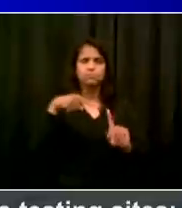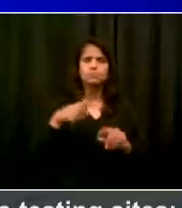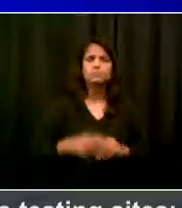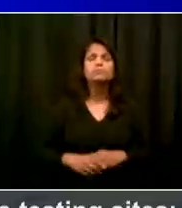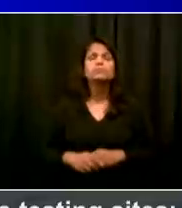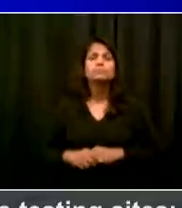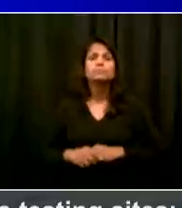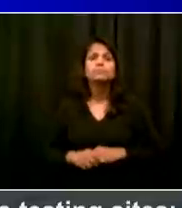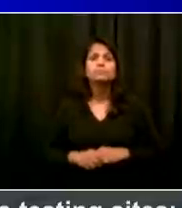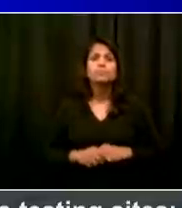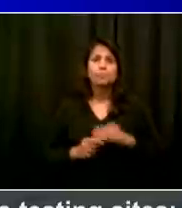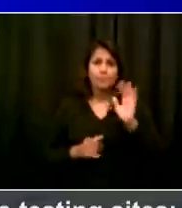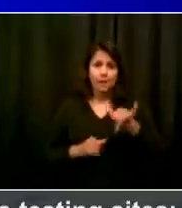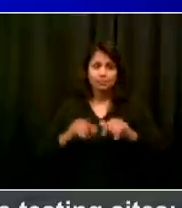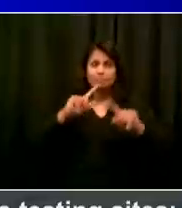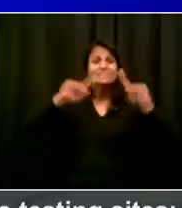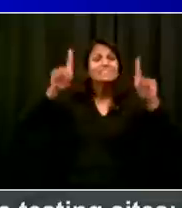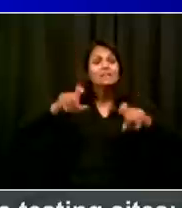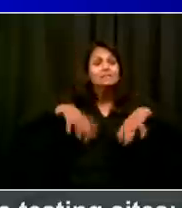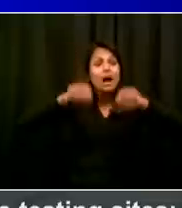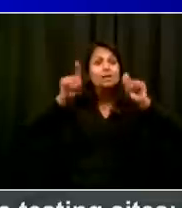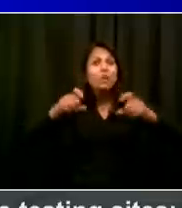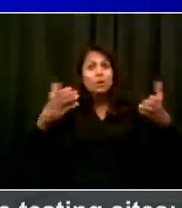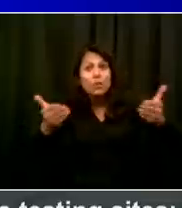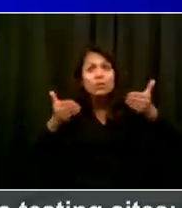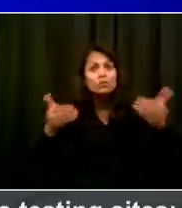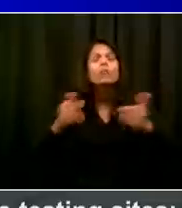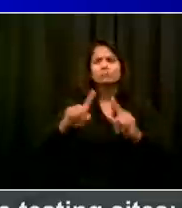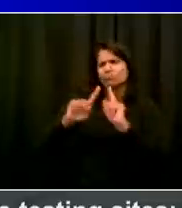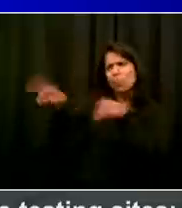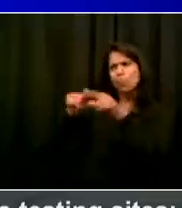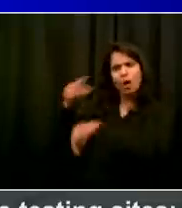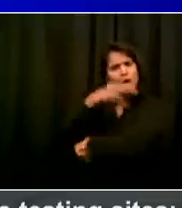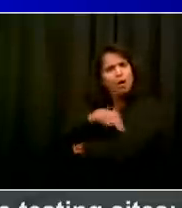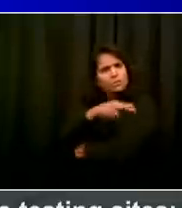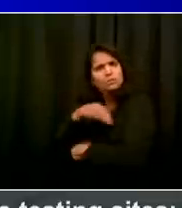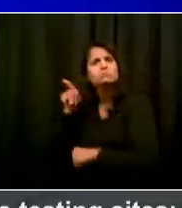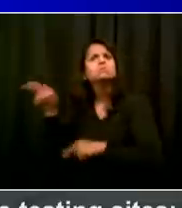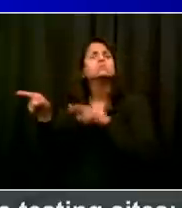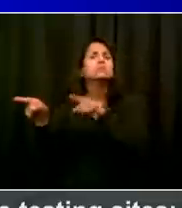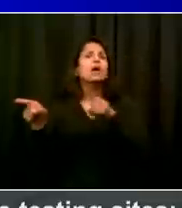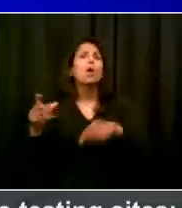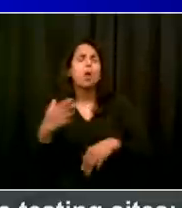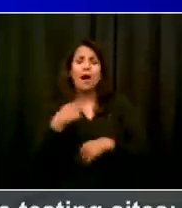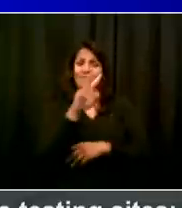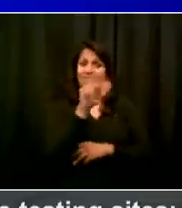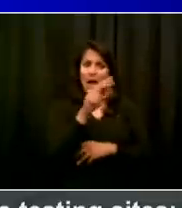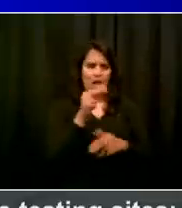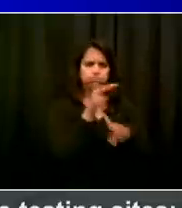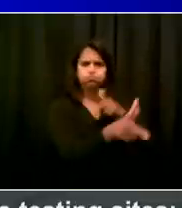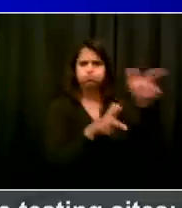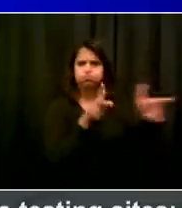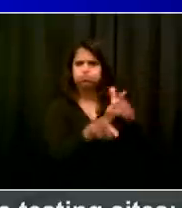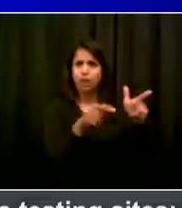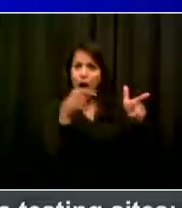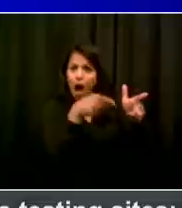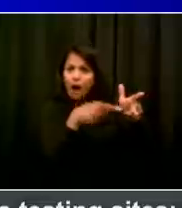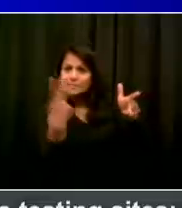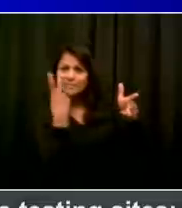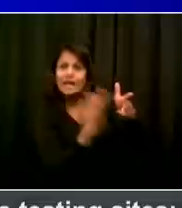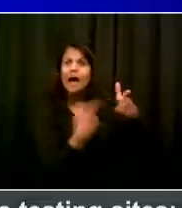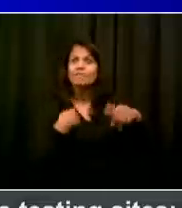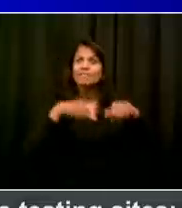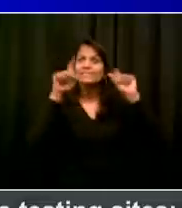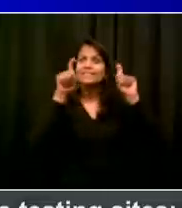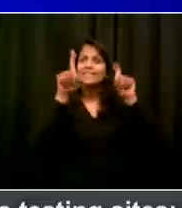hospital sites in Queens and Brooklyn, and enhanced capability at two health department sites. But I'm very excited, the mayor